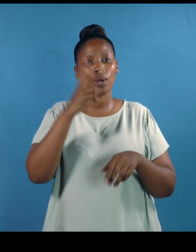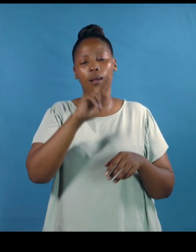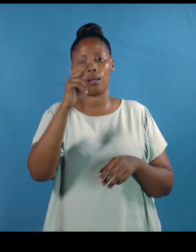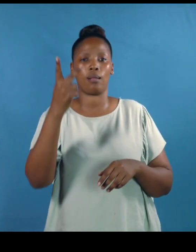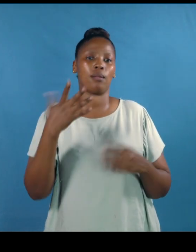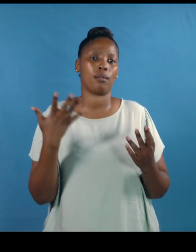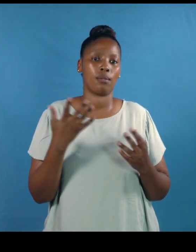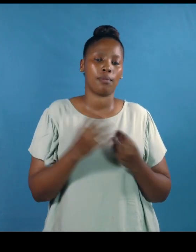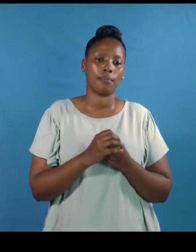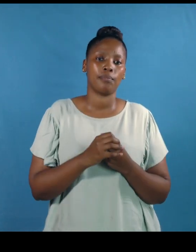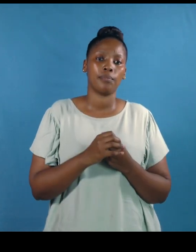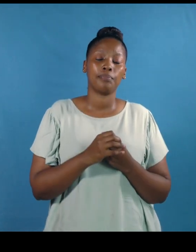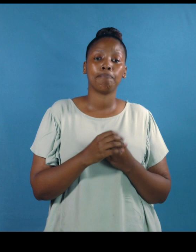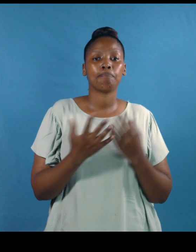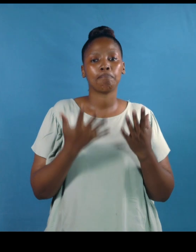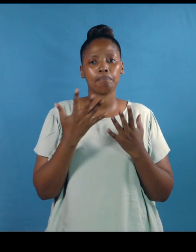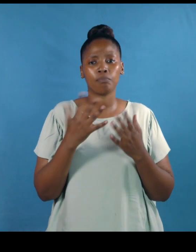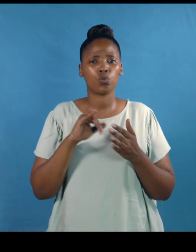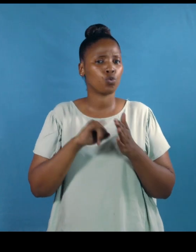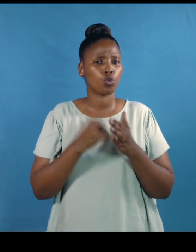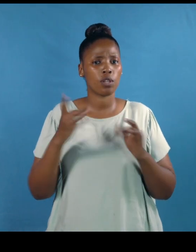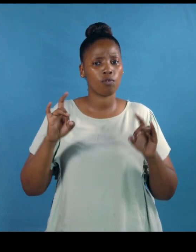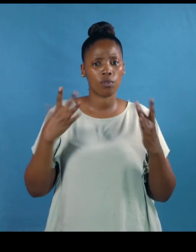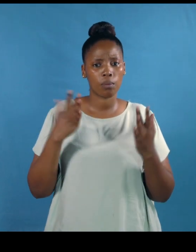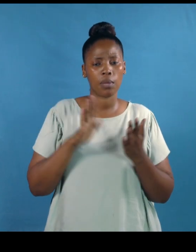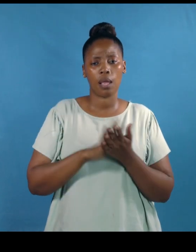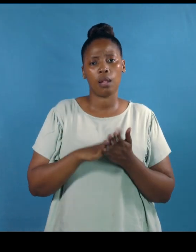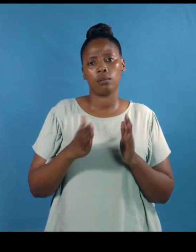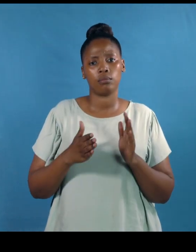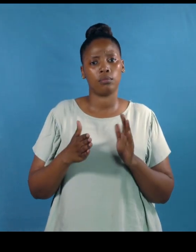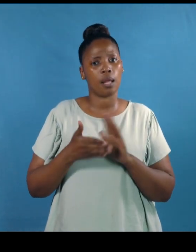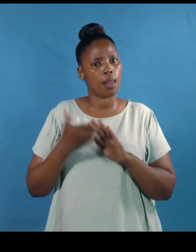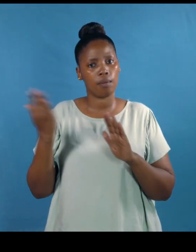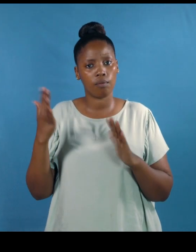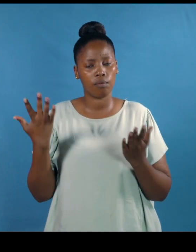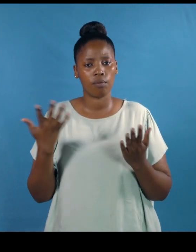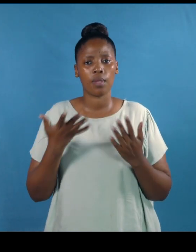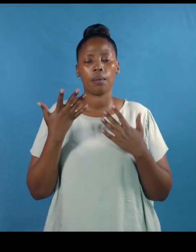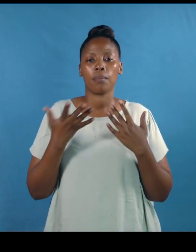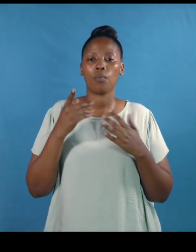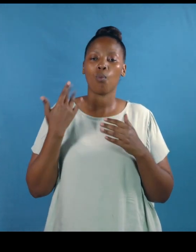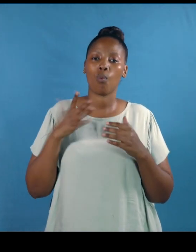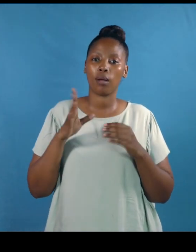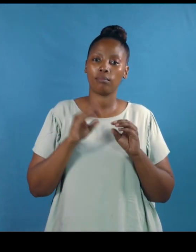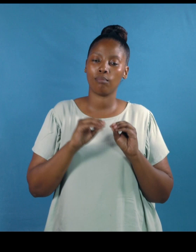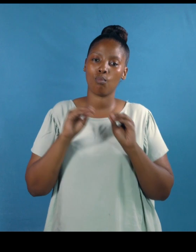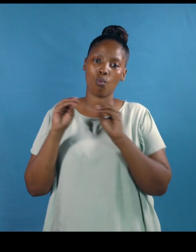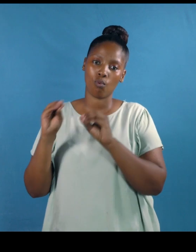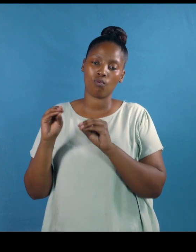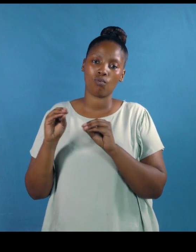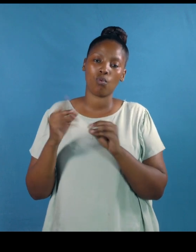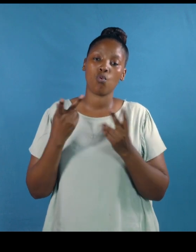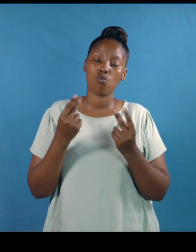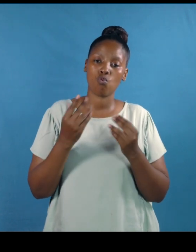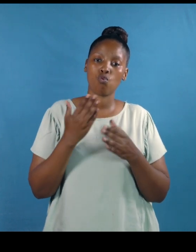wait don't just give up and leave you want to leave on good terms with your company and move into a new job with better